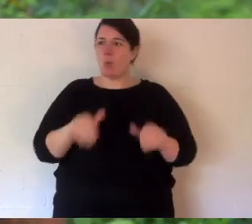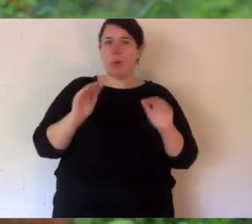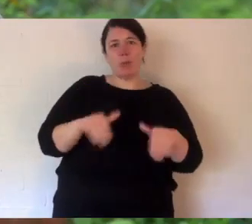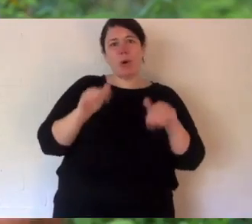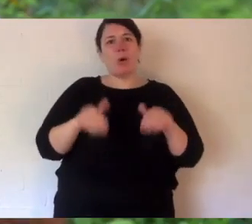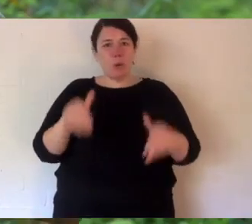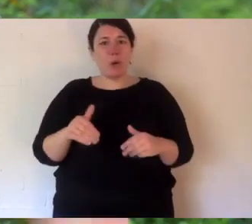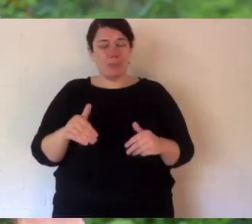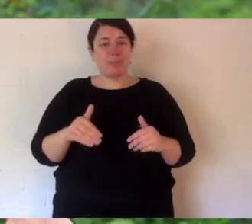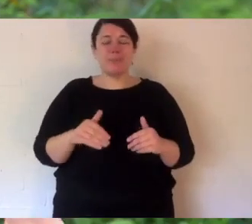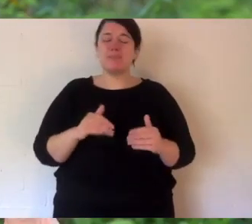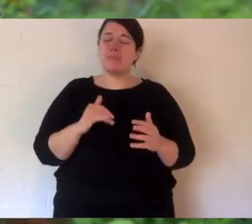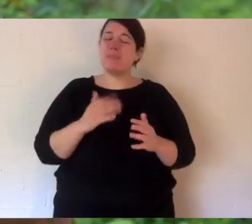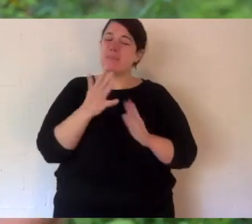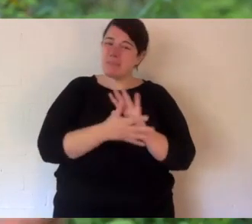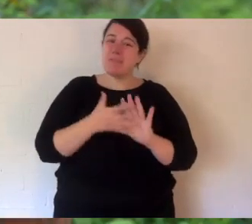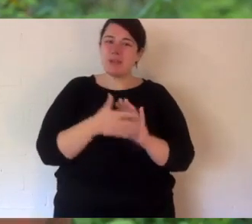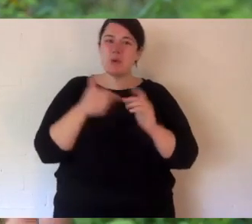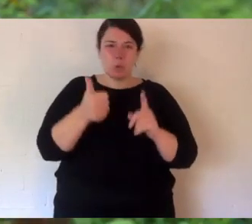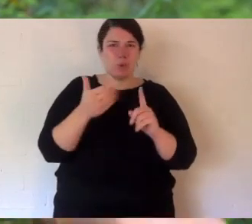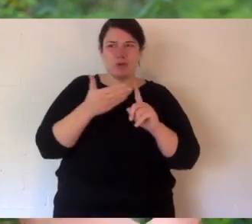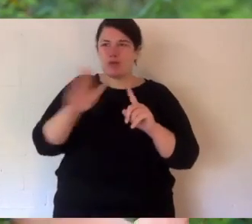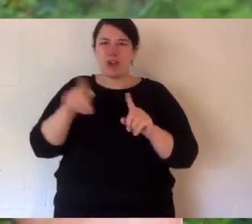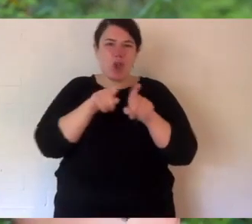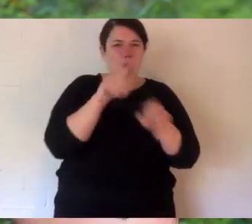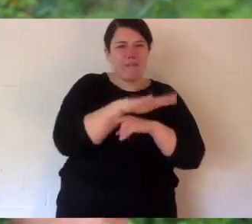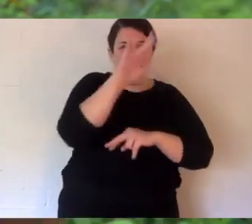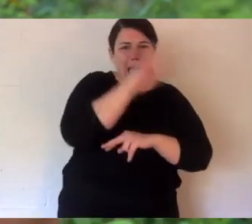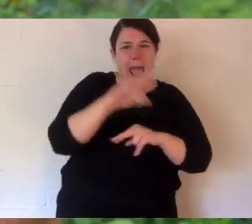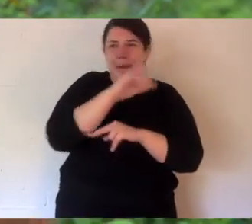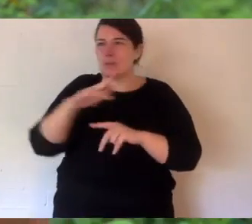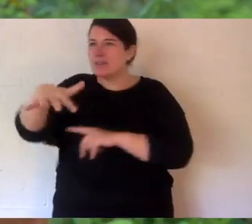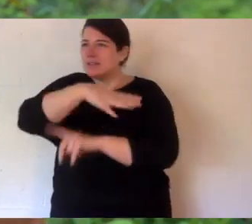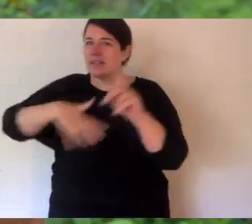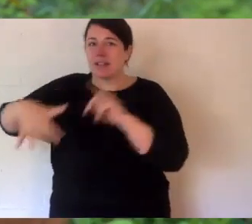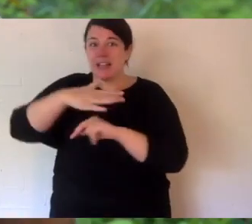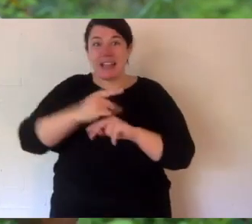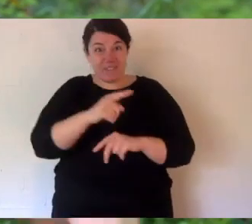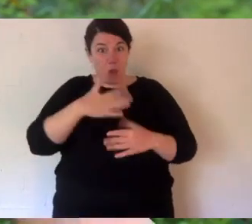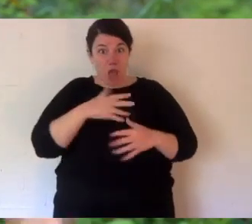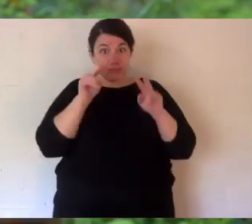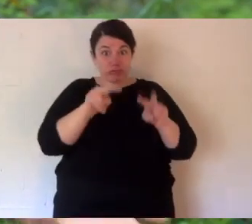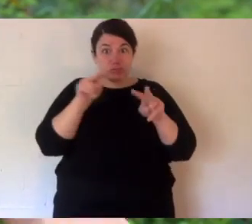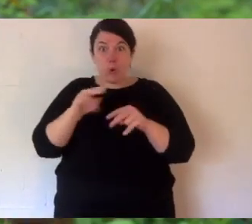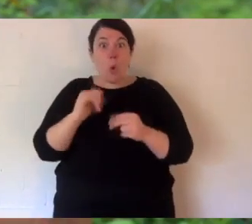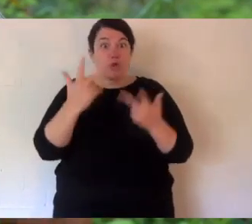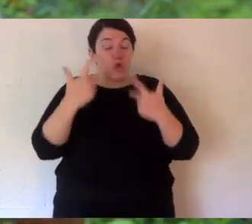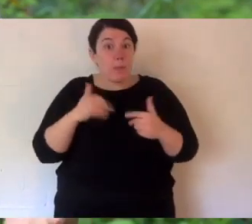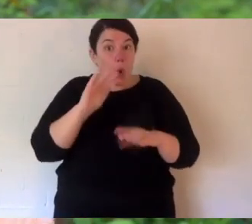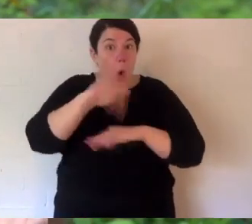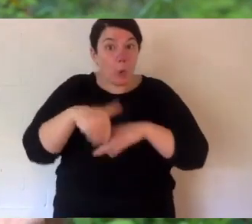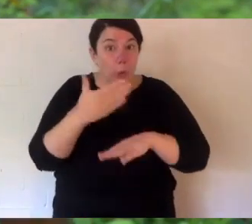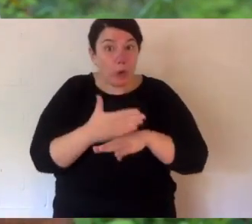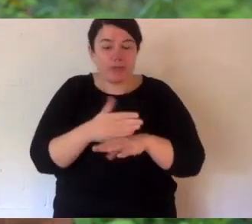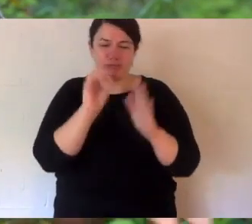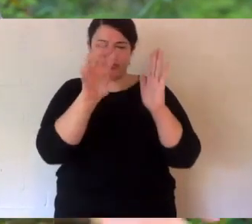moment, like you probably do too. So this is a great distraction for us and hopefully you. If you like what you've seen or want to show me